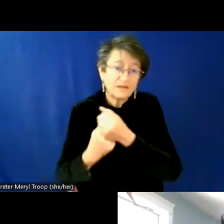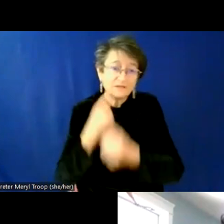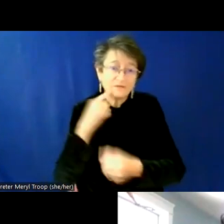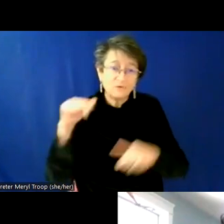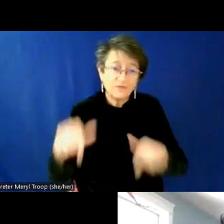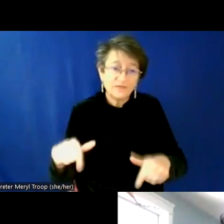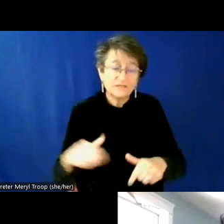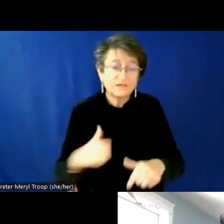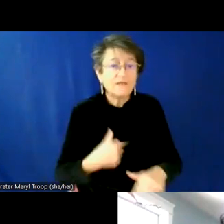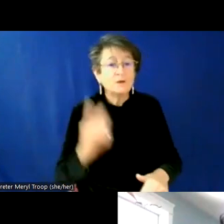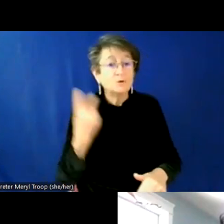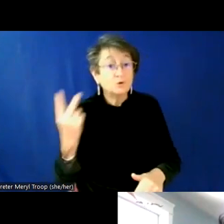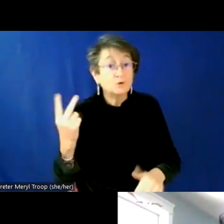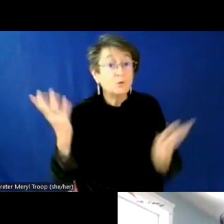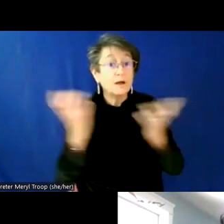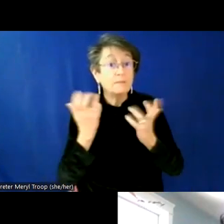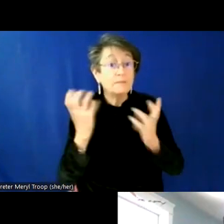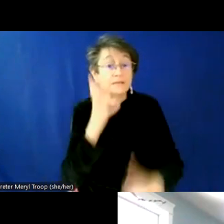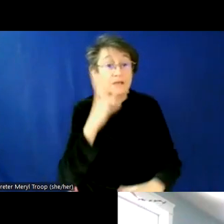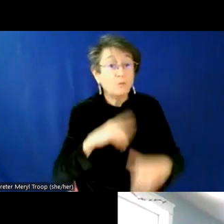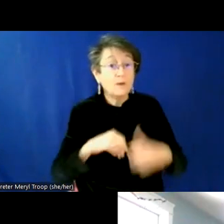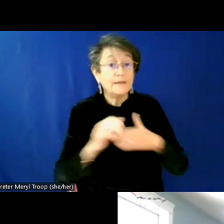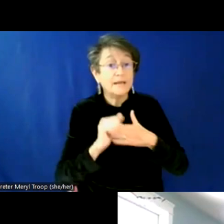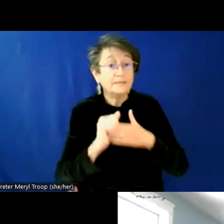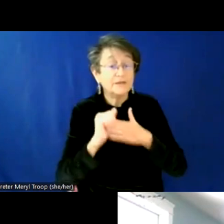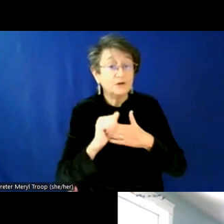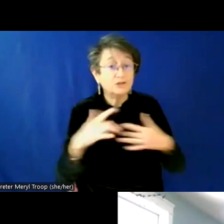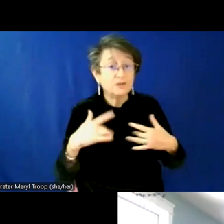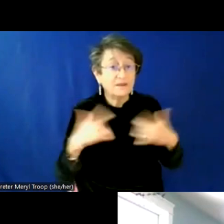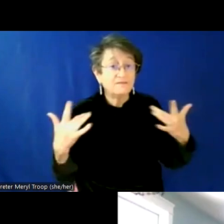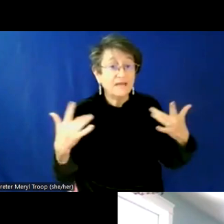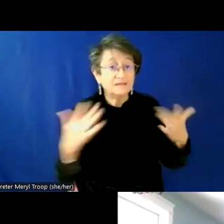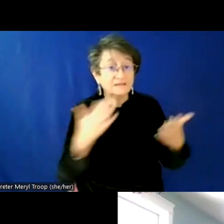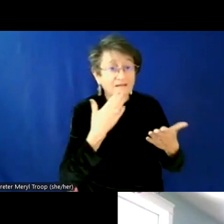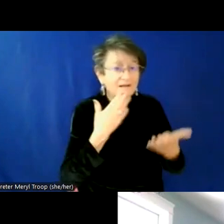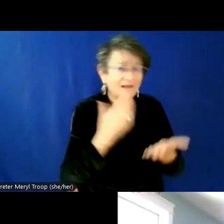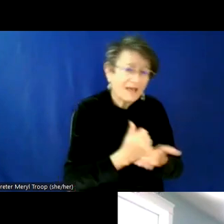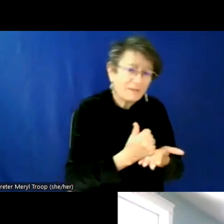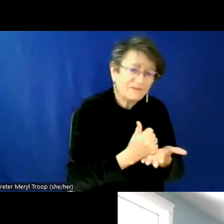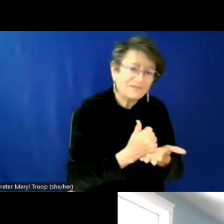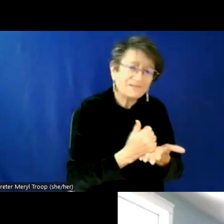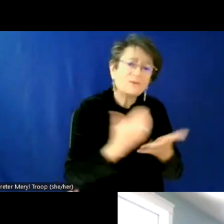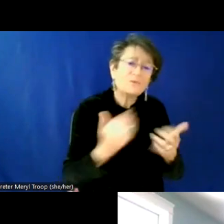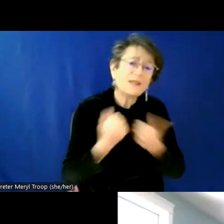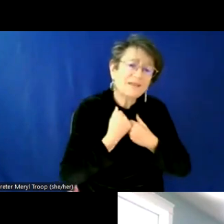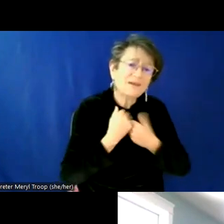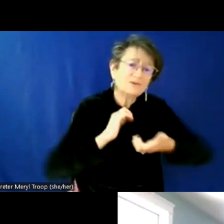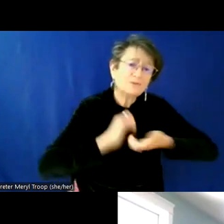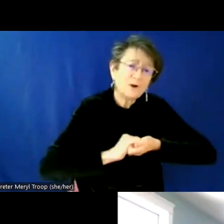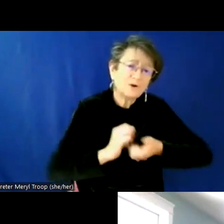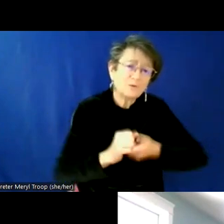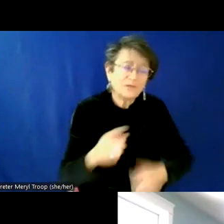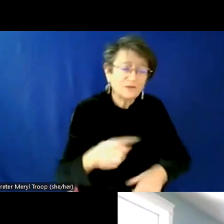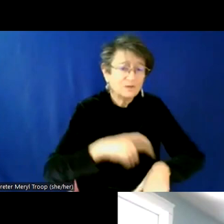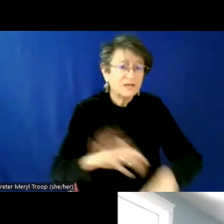um, amazing women in leadership events, so helpful, and we love partnering with you. So with that in mind, it is nine o'clock. I'm